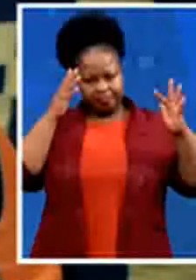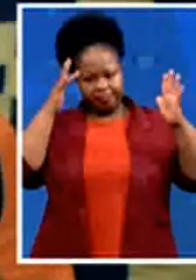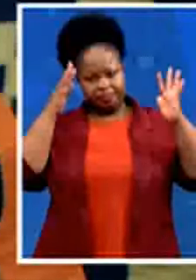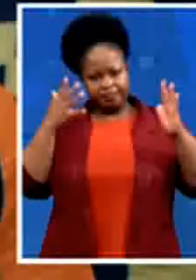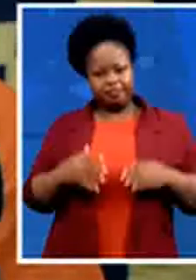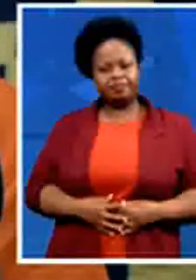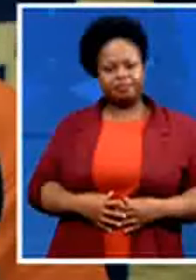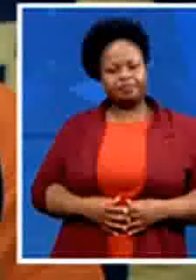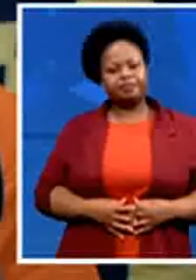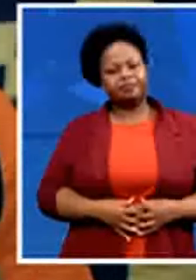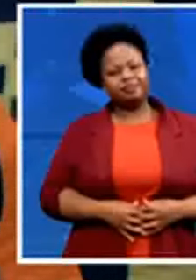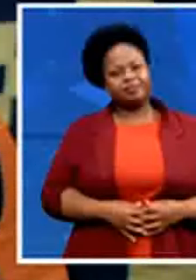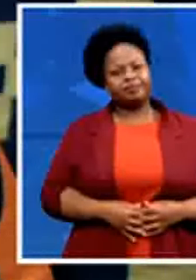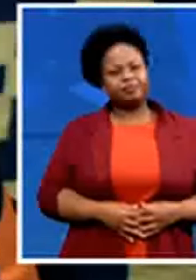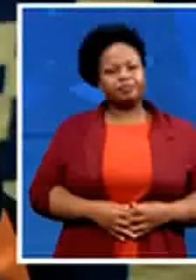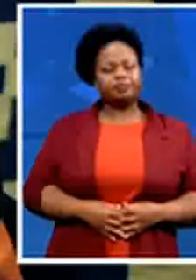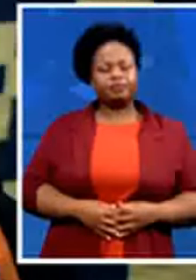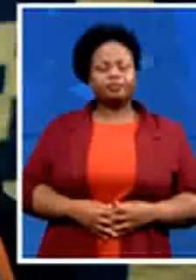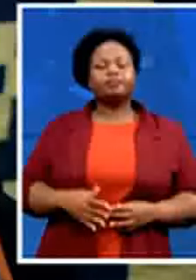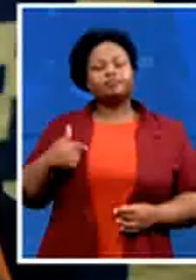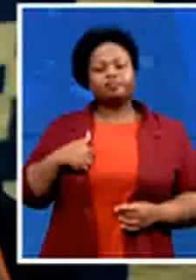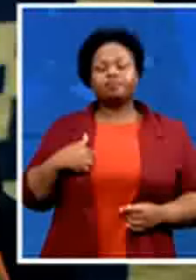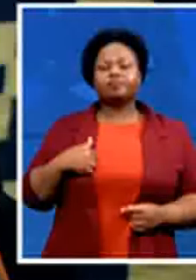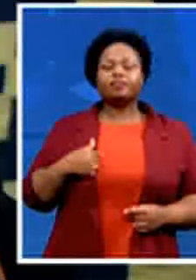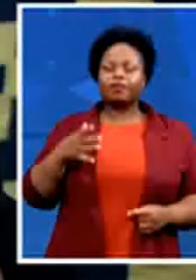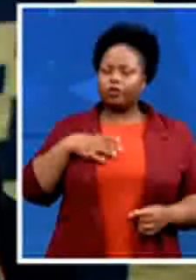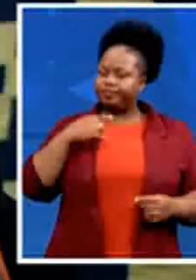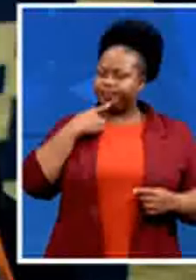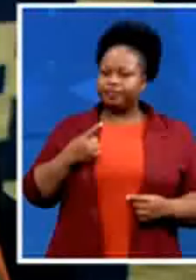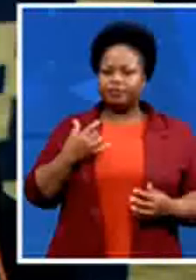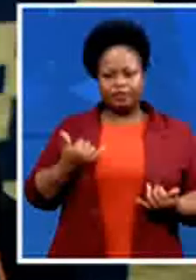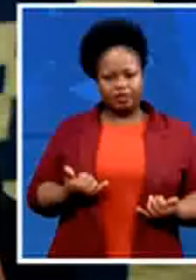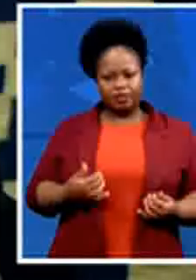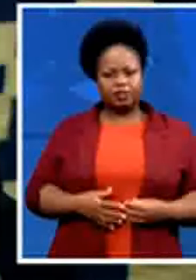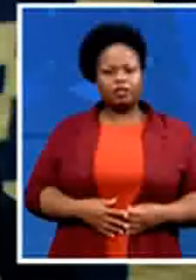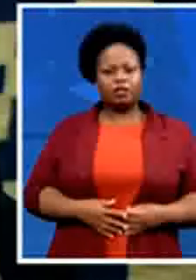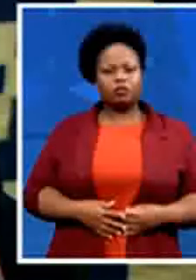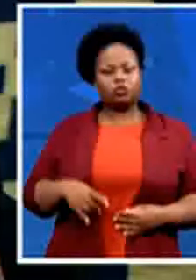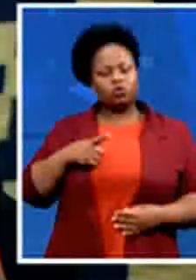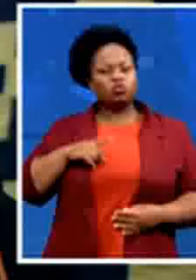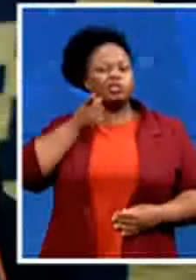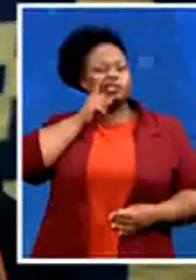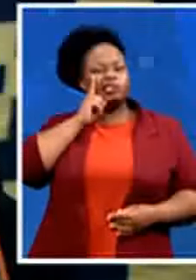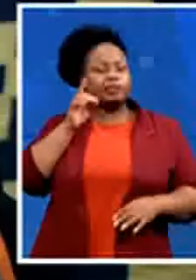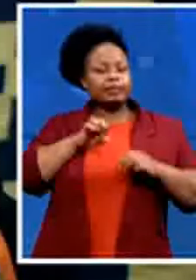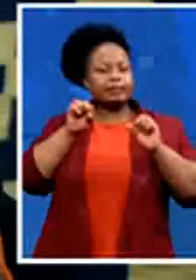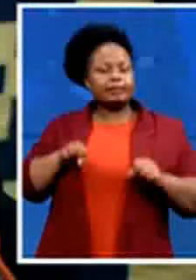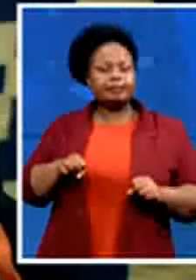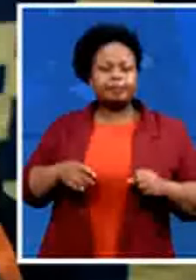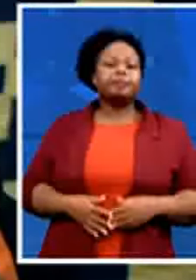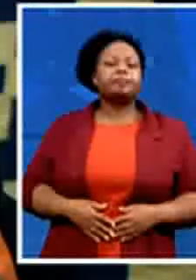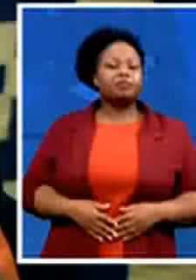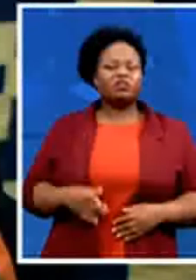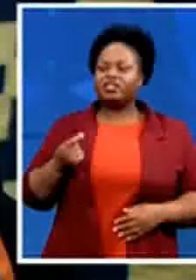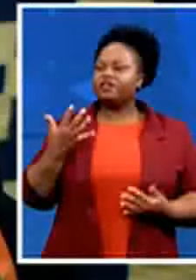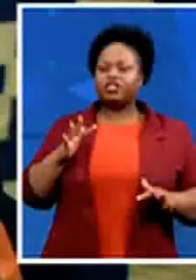so i i can assure you that we have tested our system we've run it for the past year and a half we